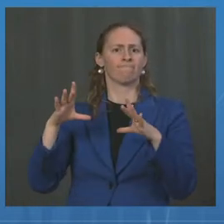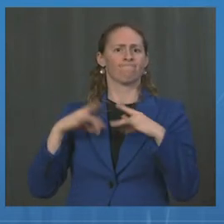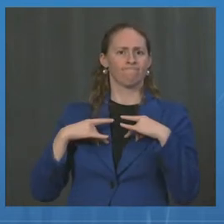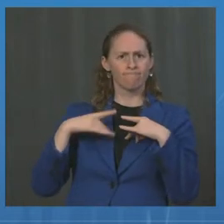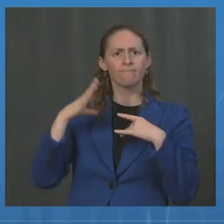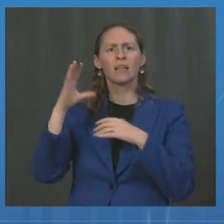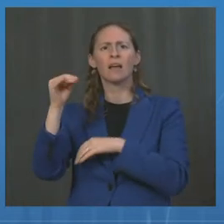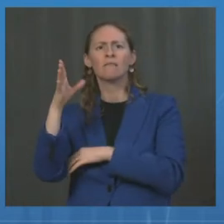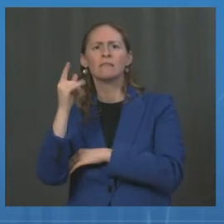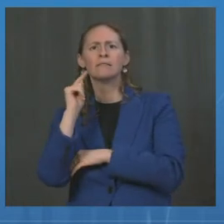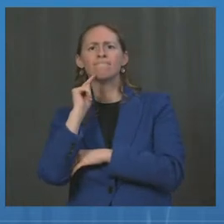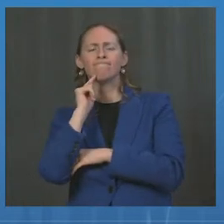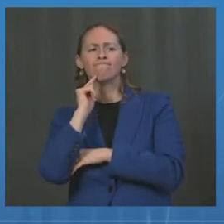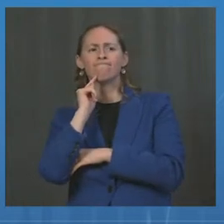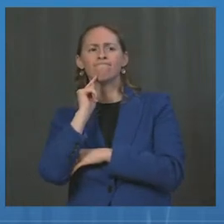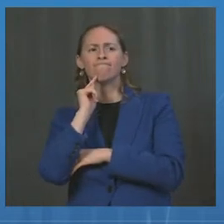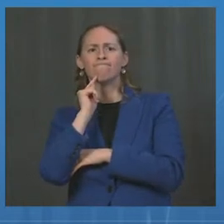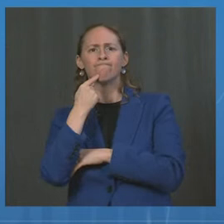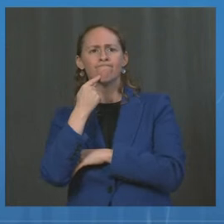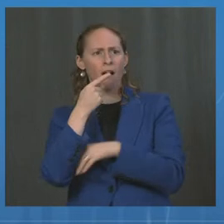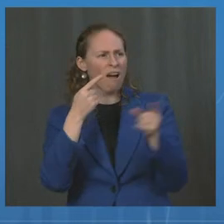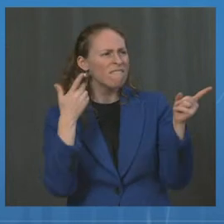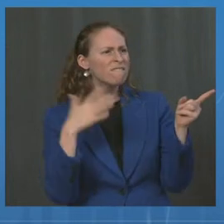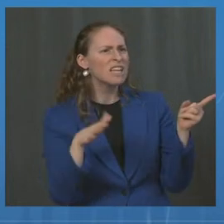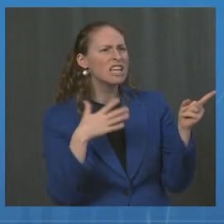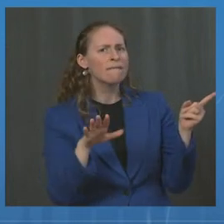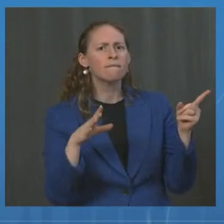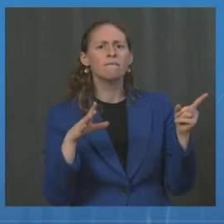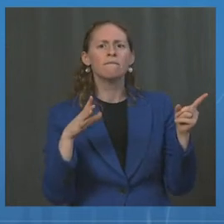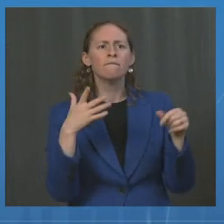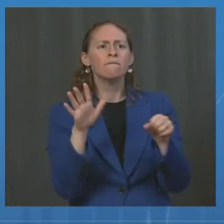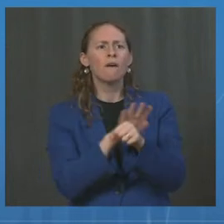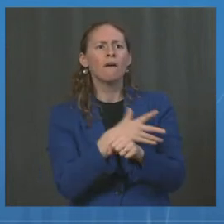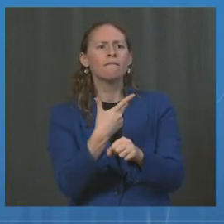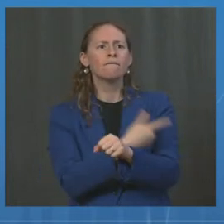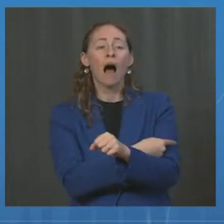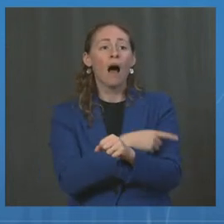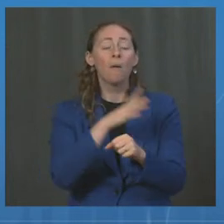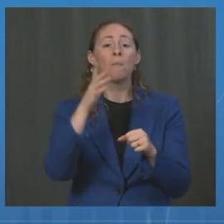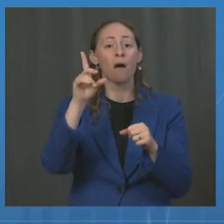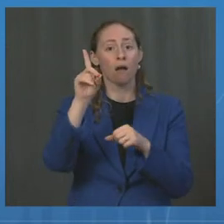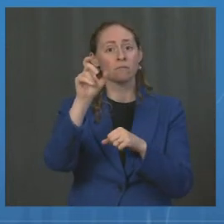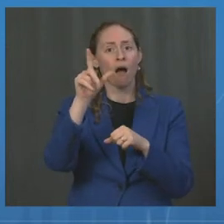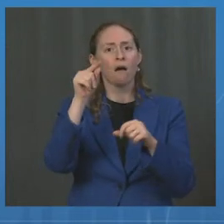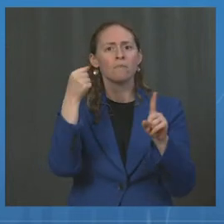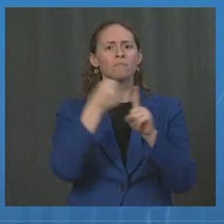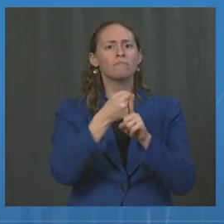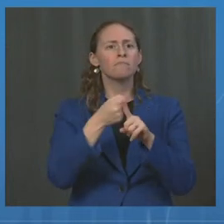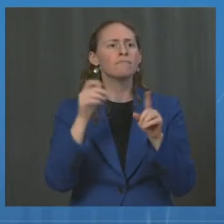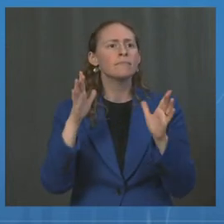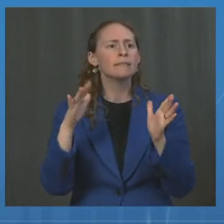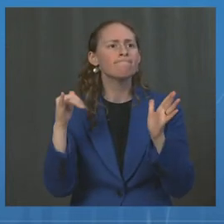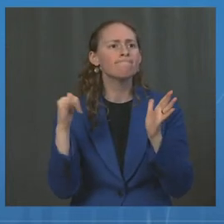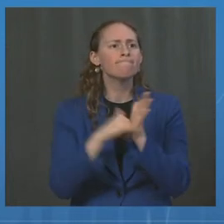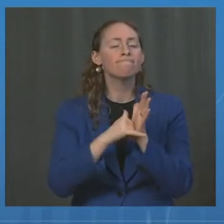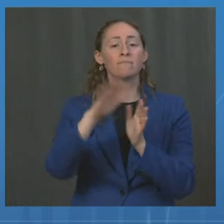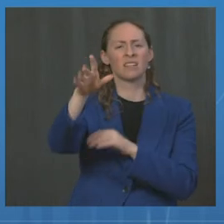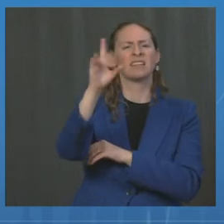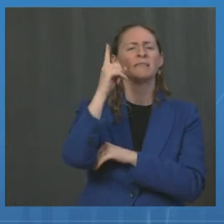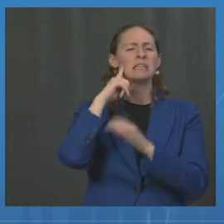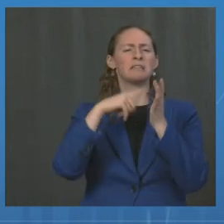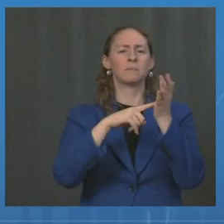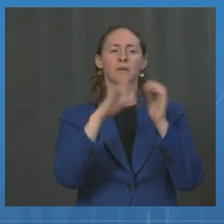fully vaccinated people during the Delta wave in Israel from June 1st up to, in this case,